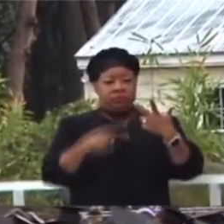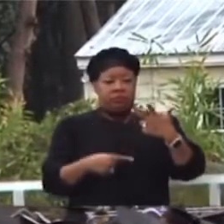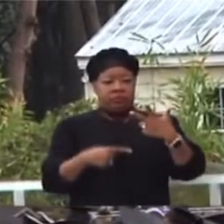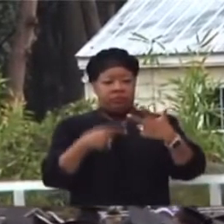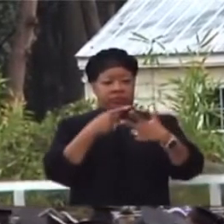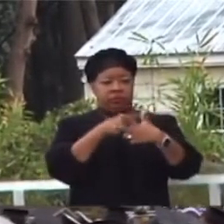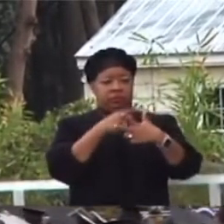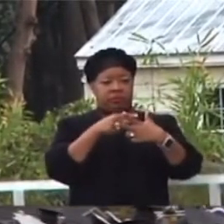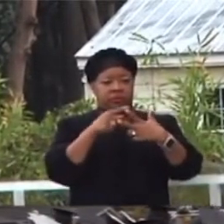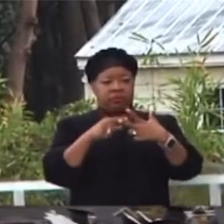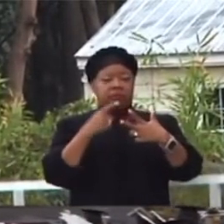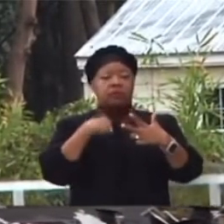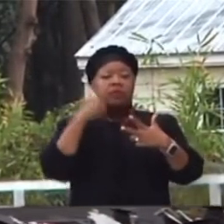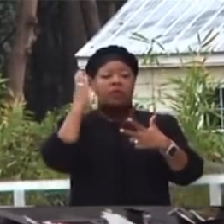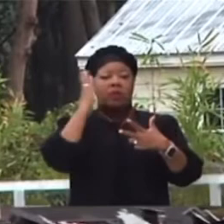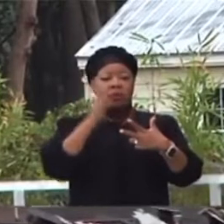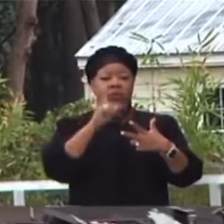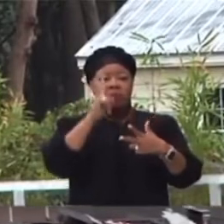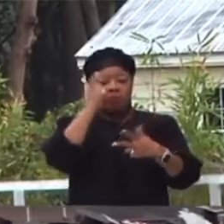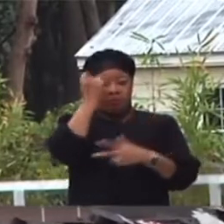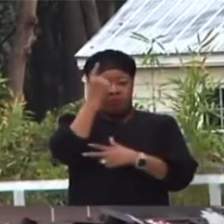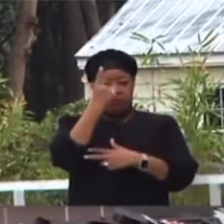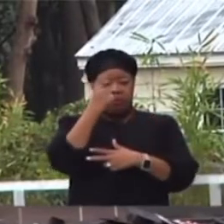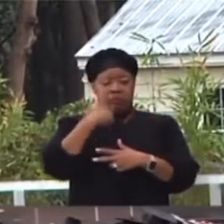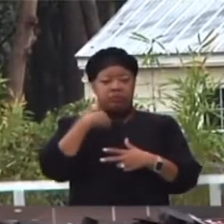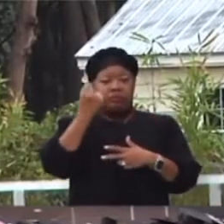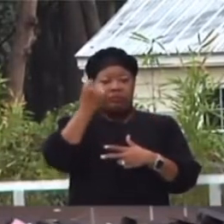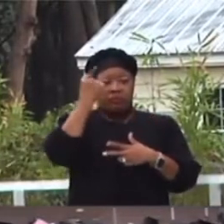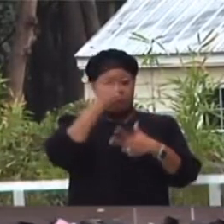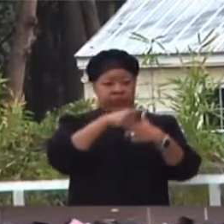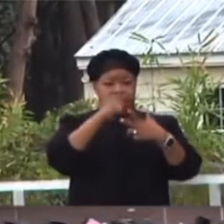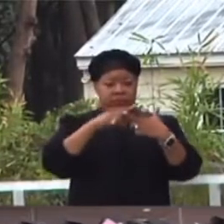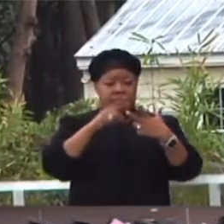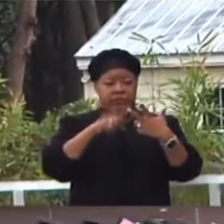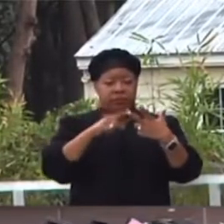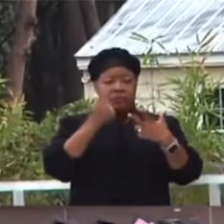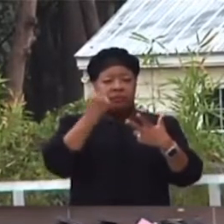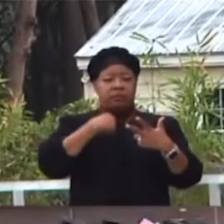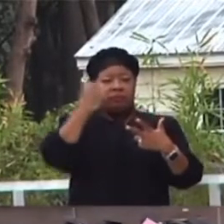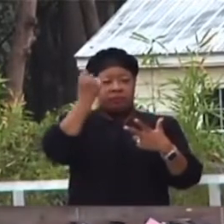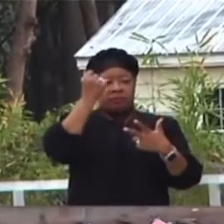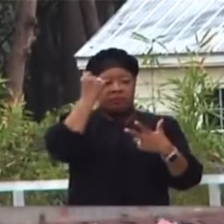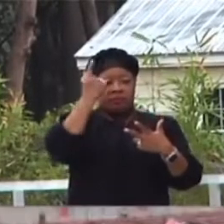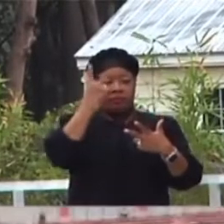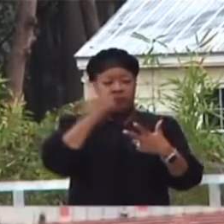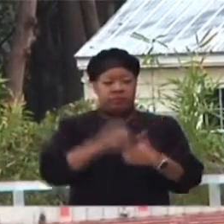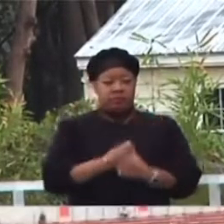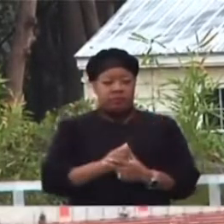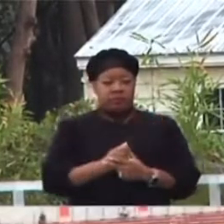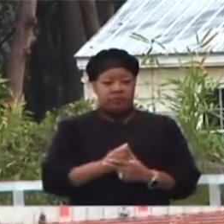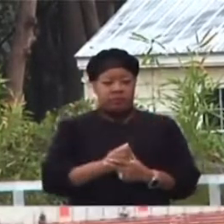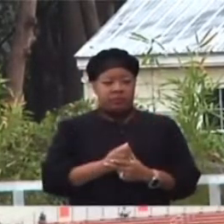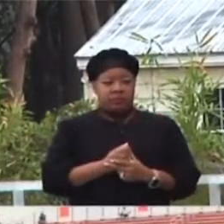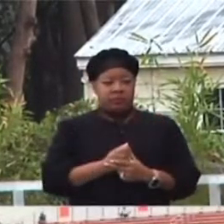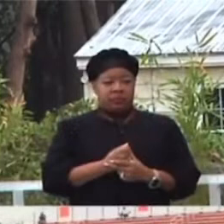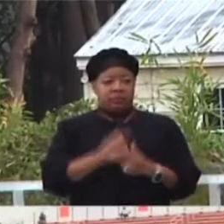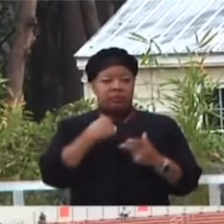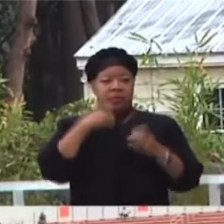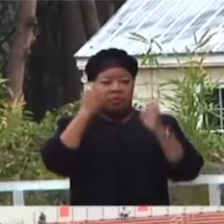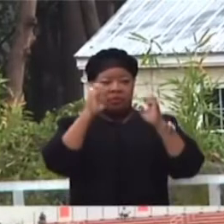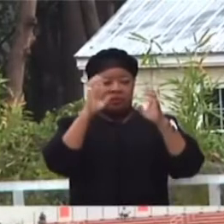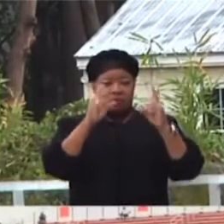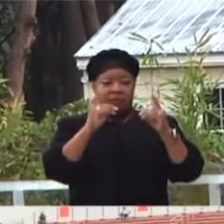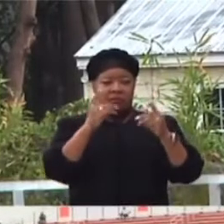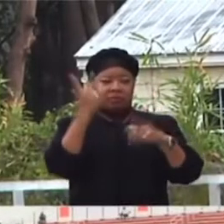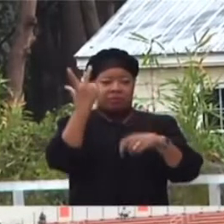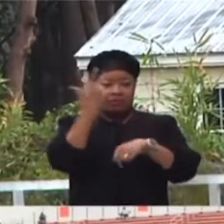After those three, you will say, I do so understand. So we're to say three. After those three, you're going to say, I do so understand. I'm an educator, so we're going to say